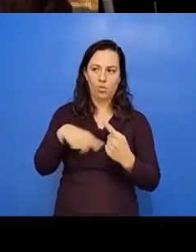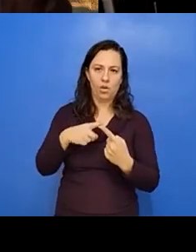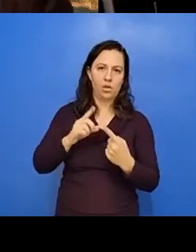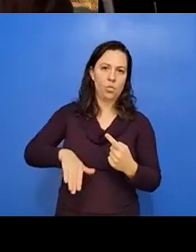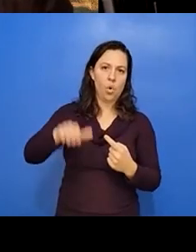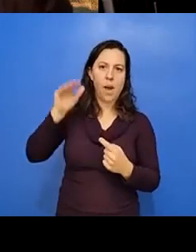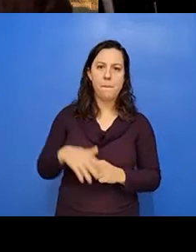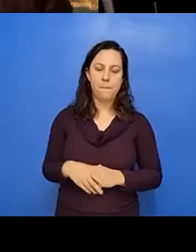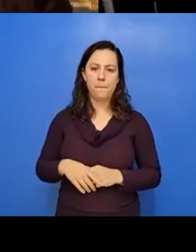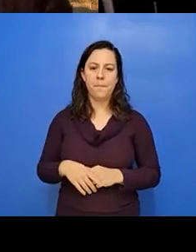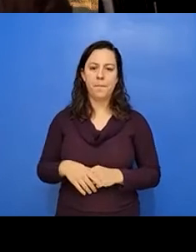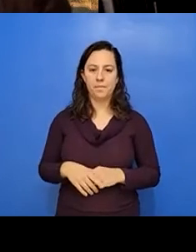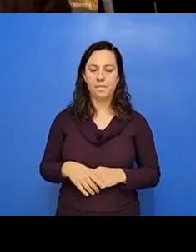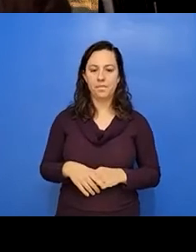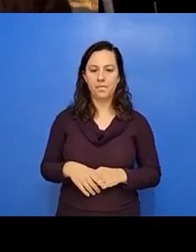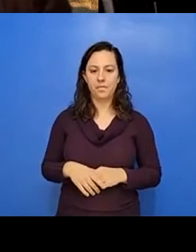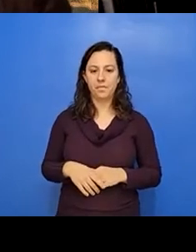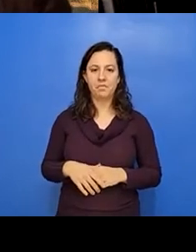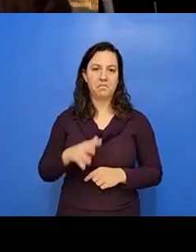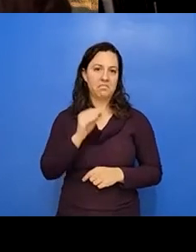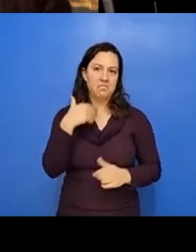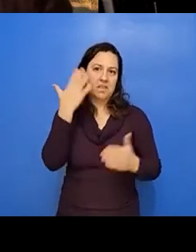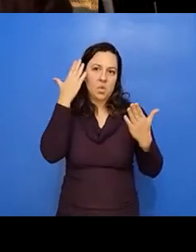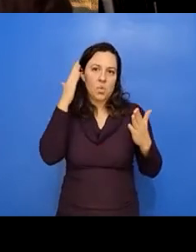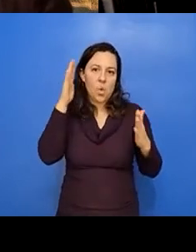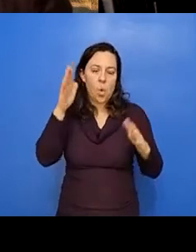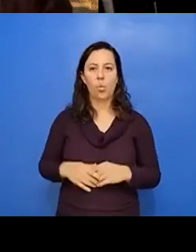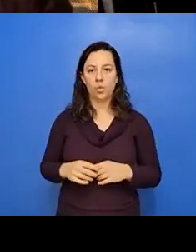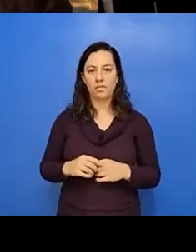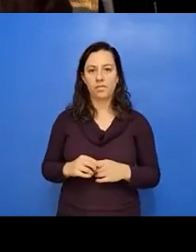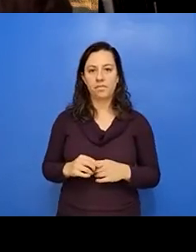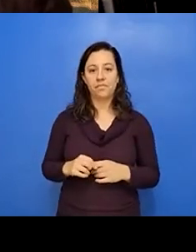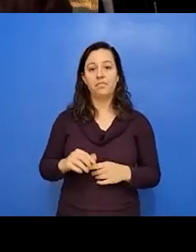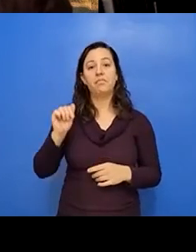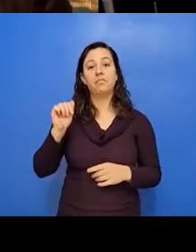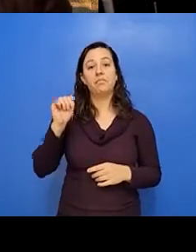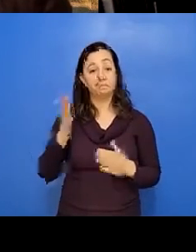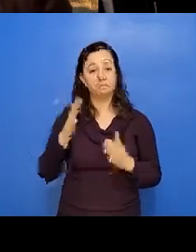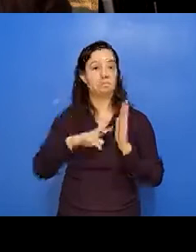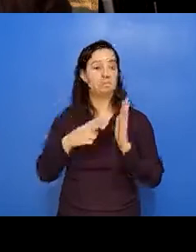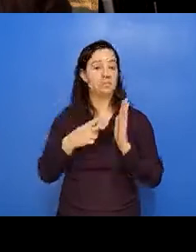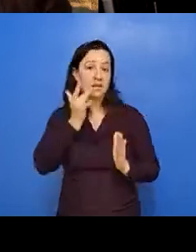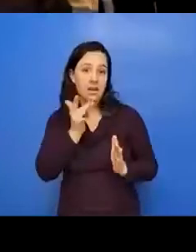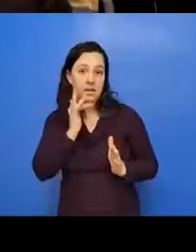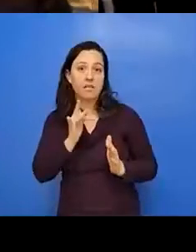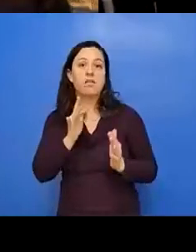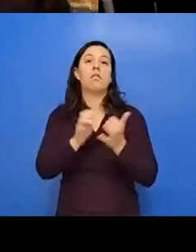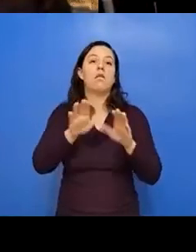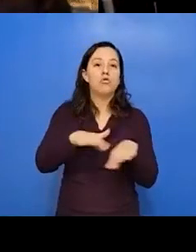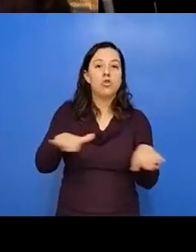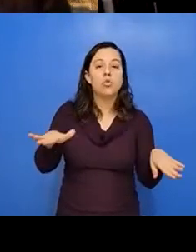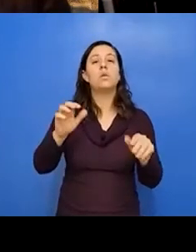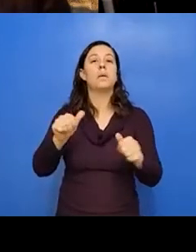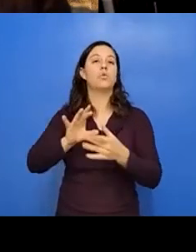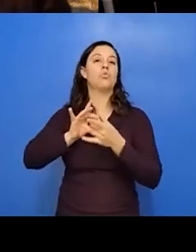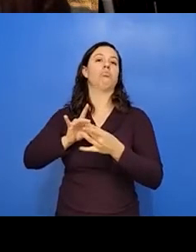and, um, and, don't know that. So, uh, fortunately a lot of children have been able to reconnect to